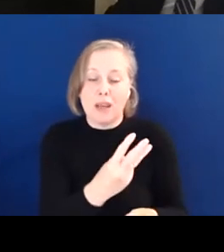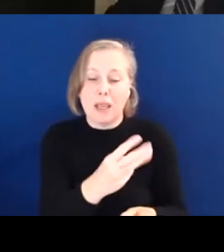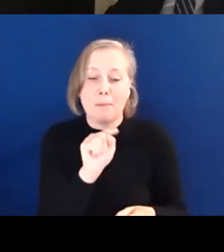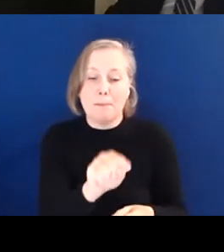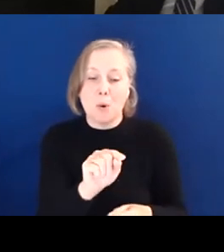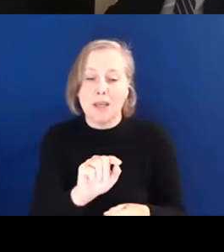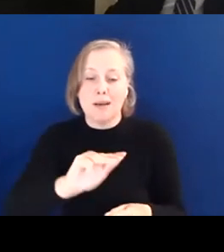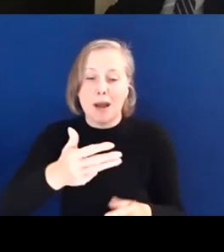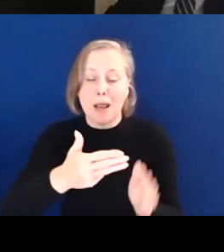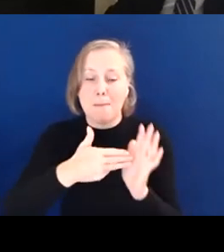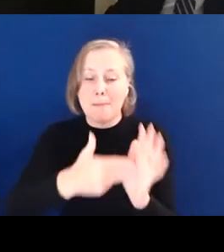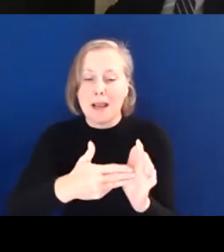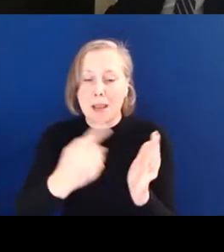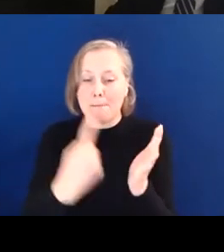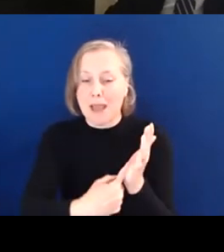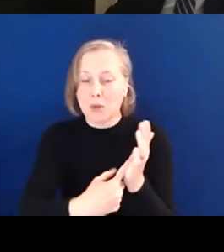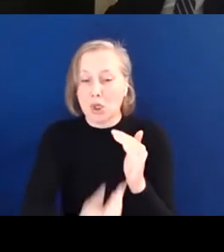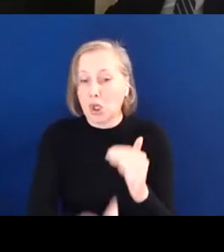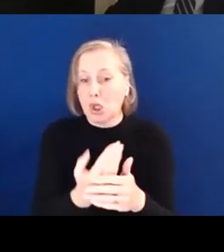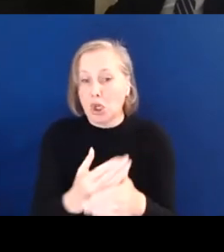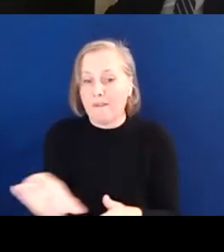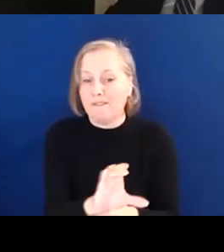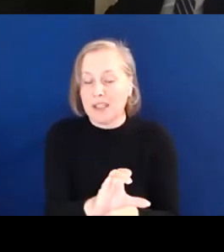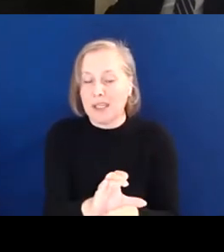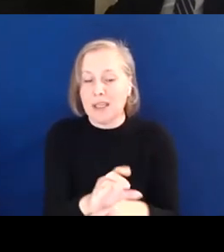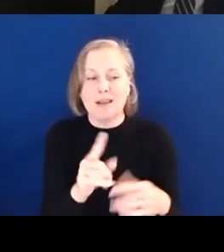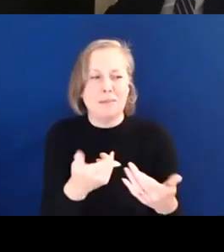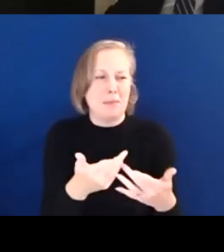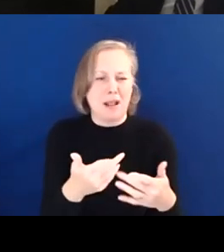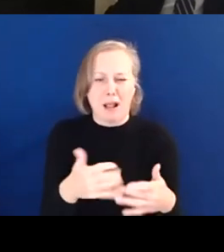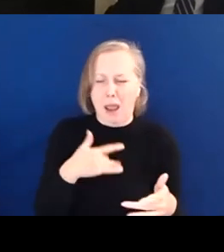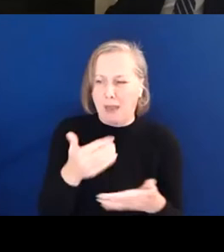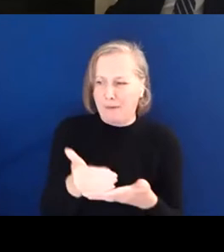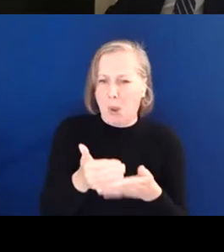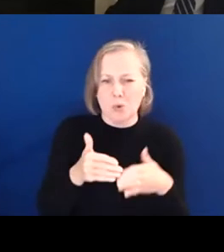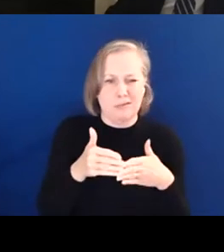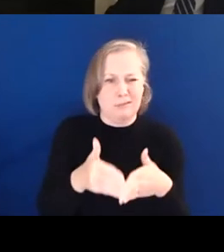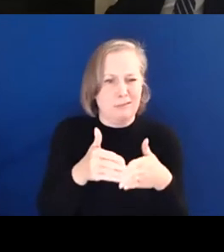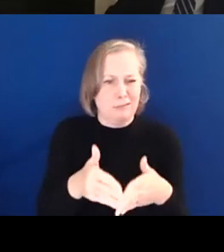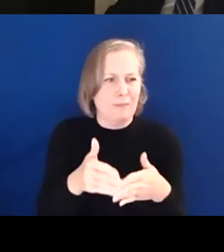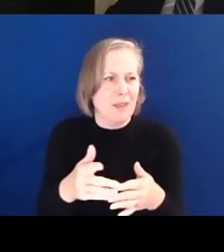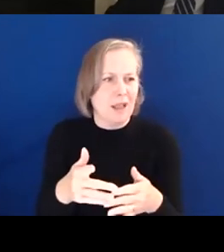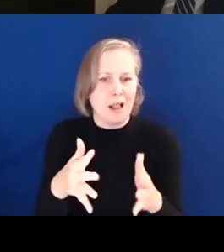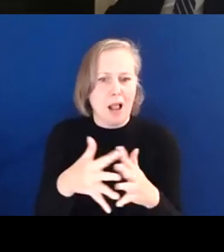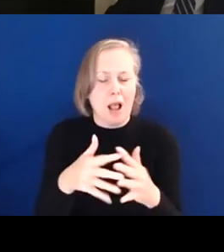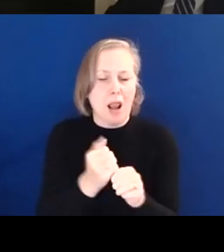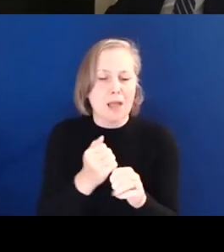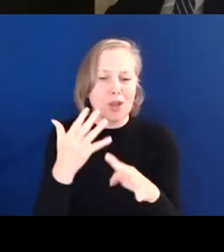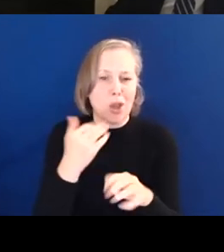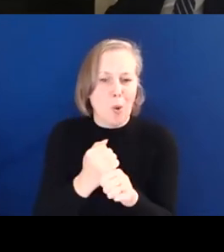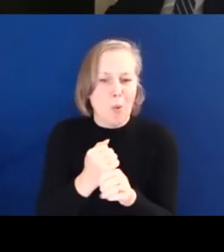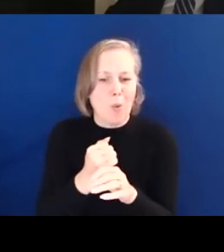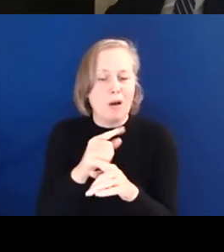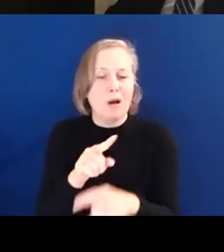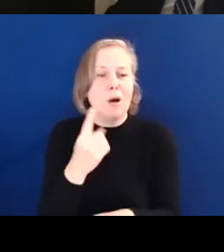funding, maybe enough to give a refit to one of the lifeboats of the yachts moored near Glasgow, or just 28p